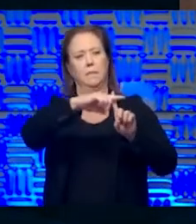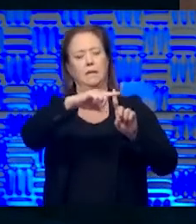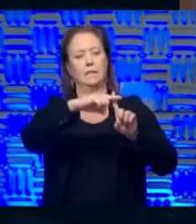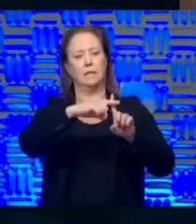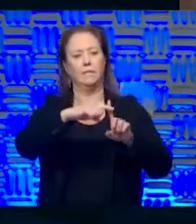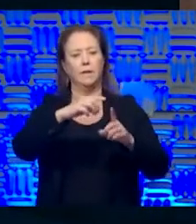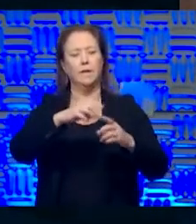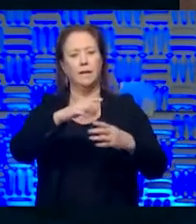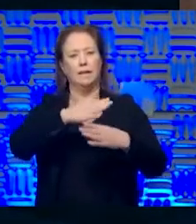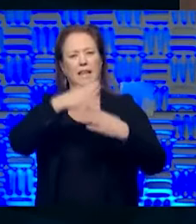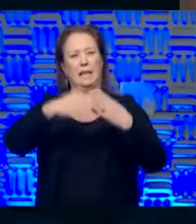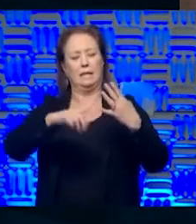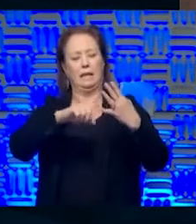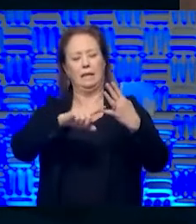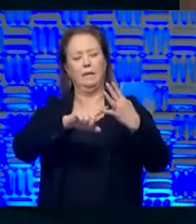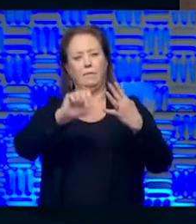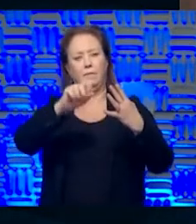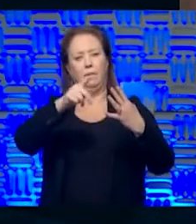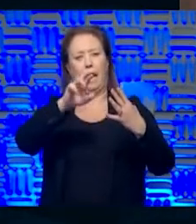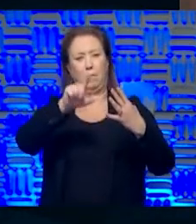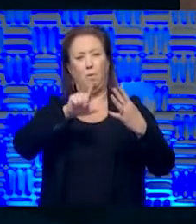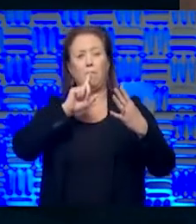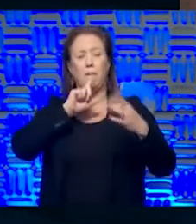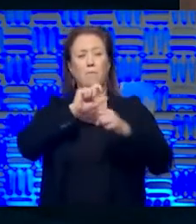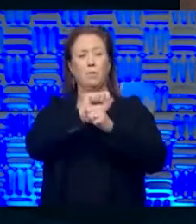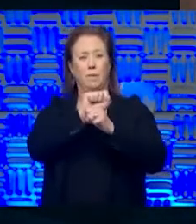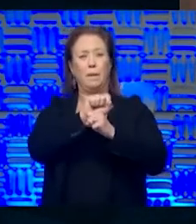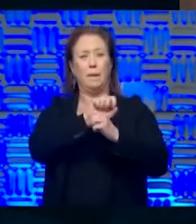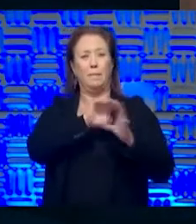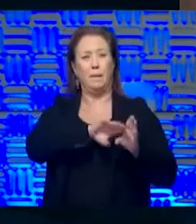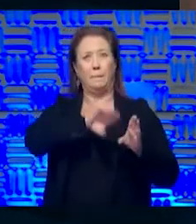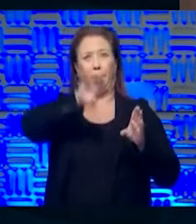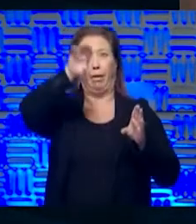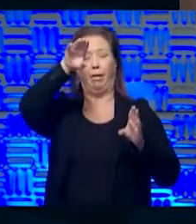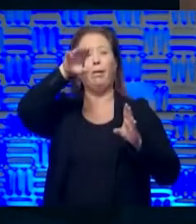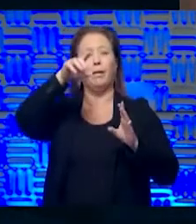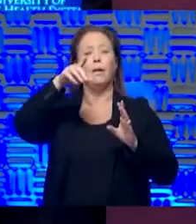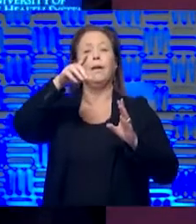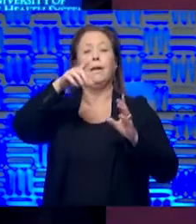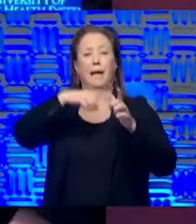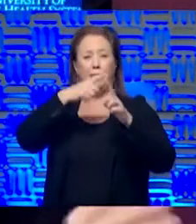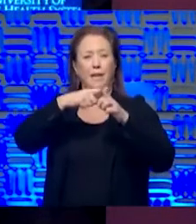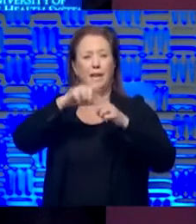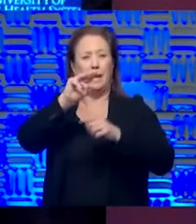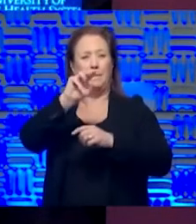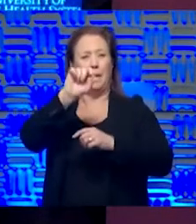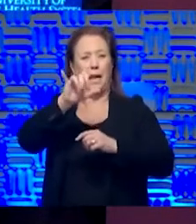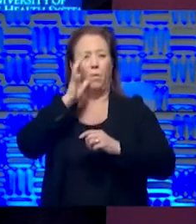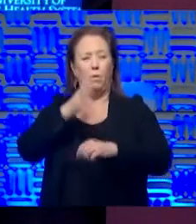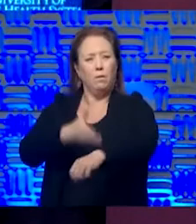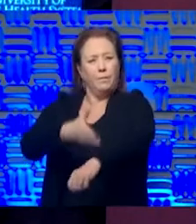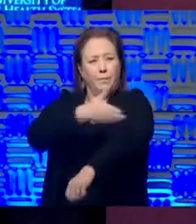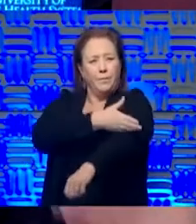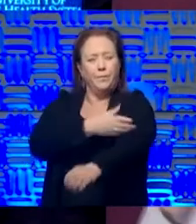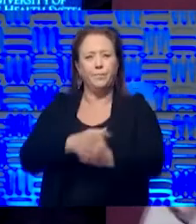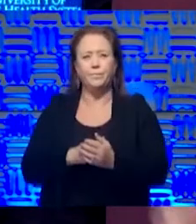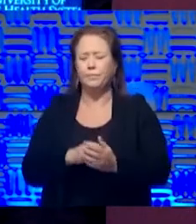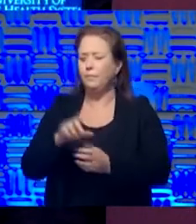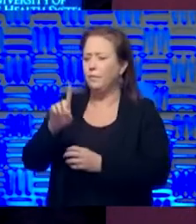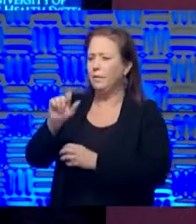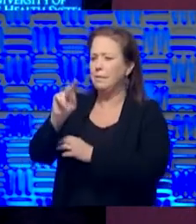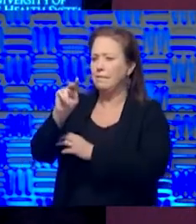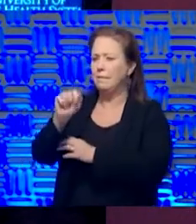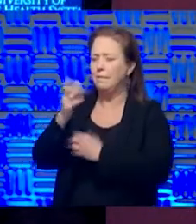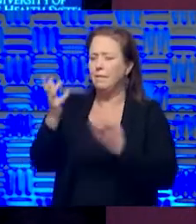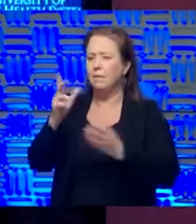um, this month is when we'll truly see the peak and then start to, to improve after that. Dana, as we look at these points, where, where are we here at